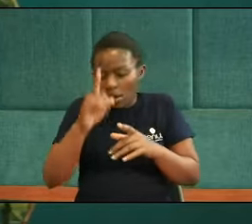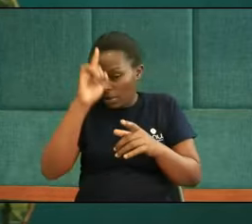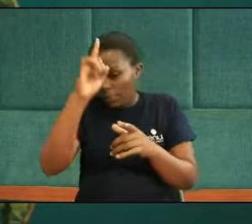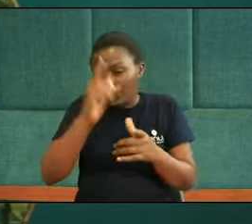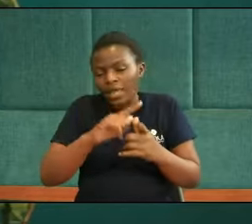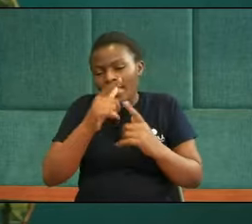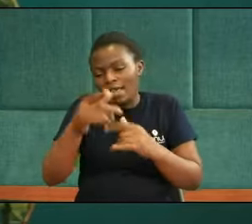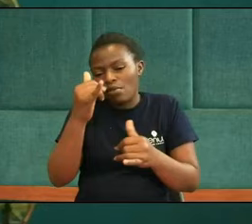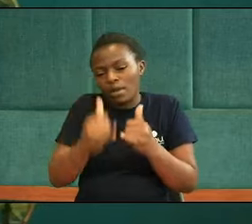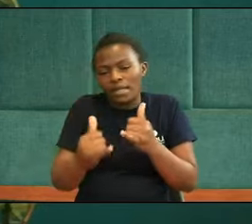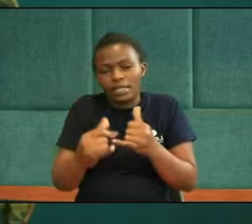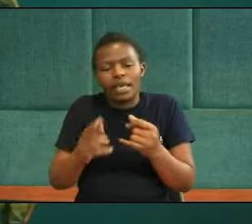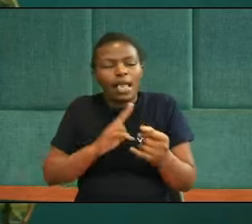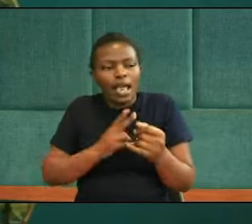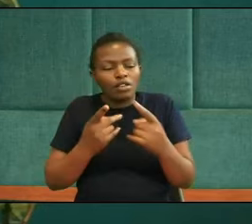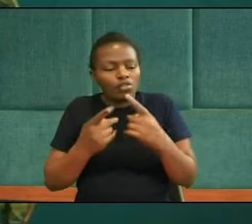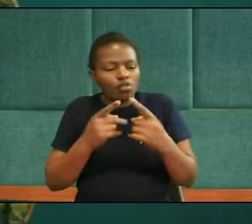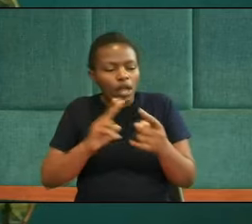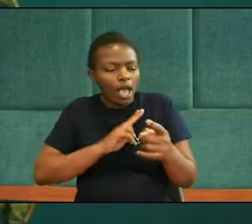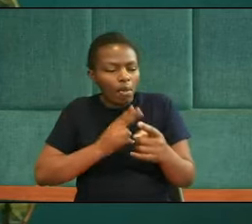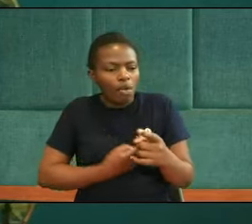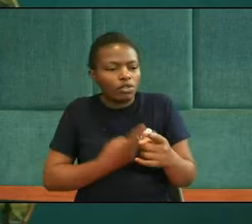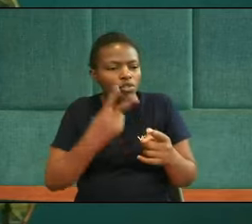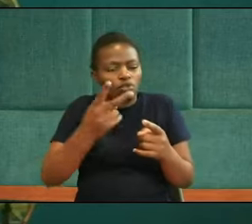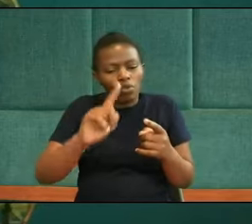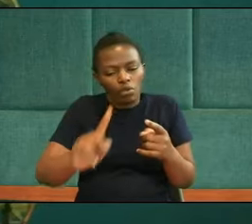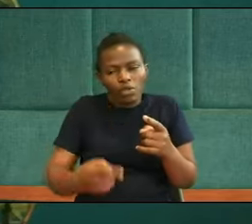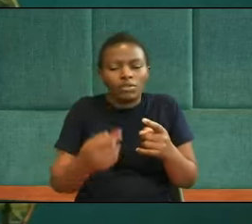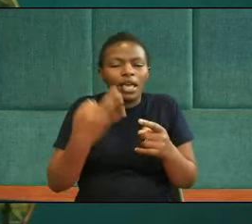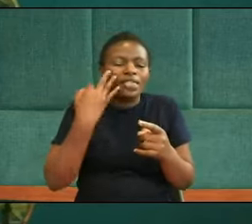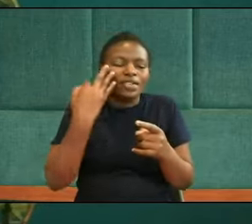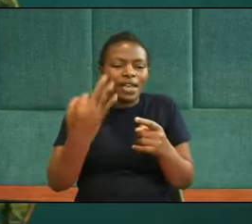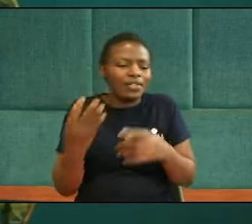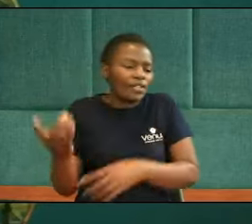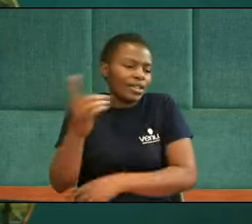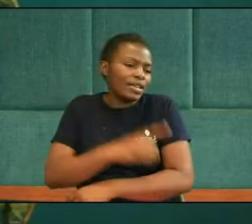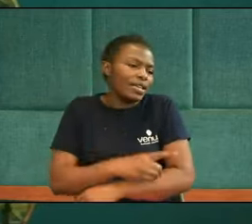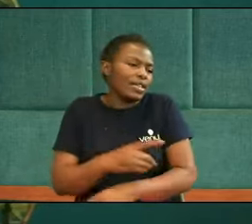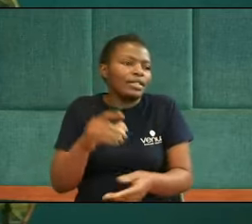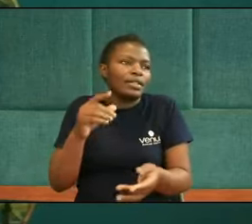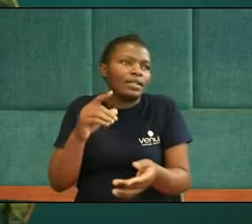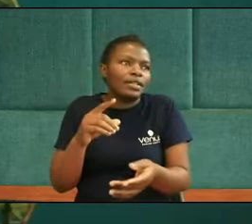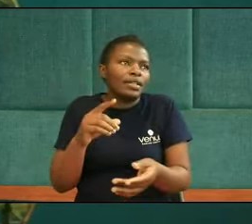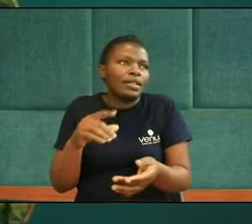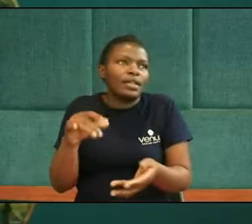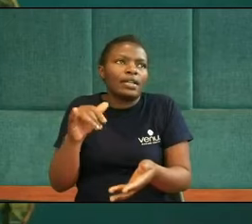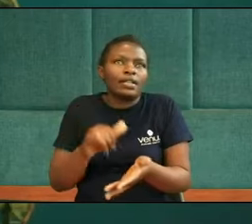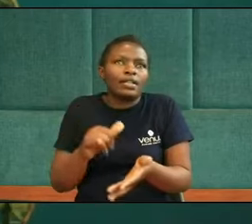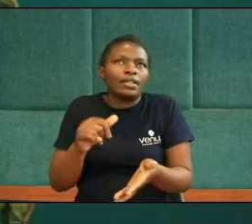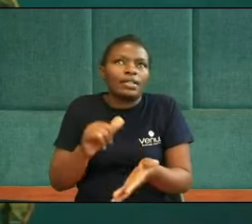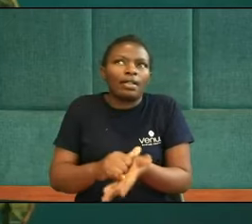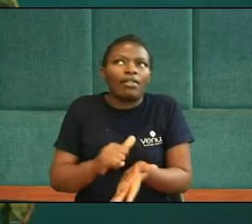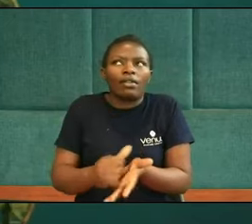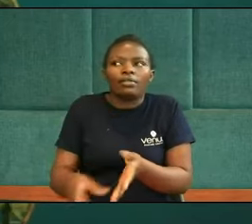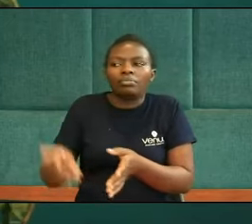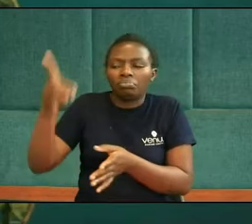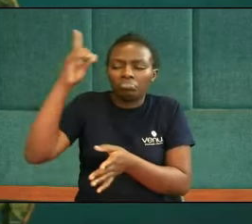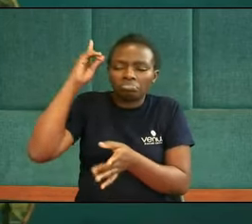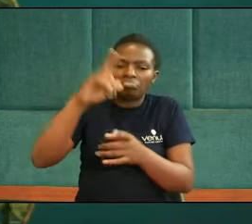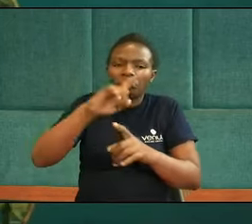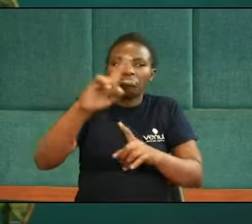lastly We are told of the story About the 2,300 days When Daniel asks The